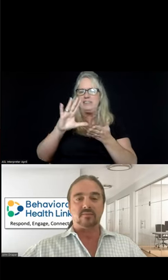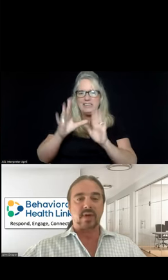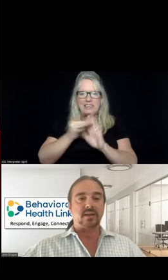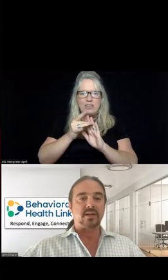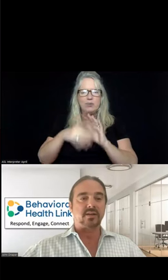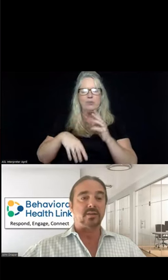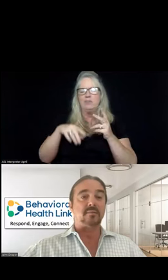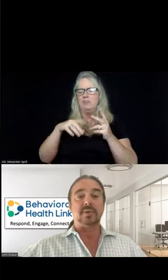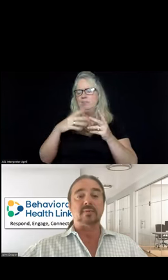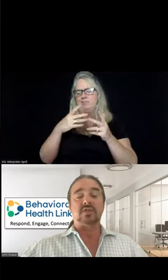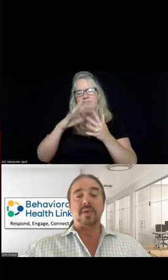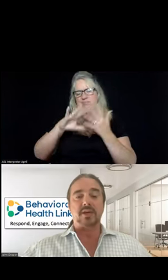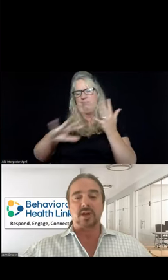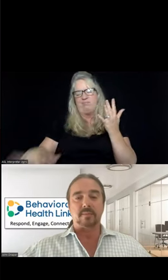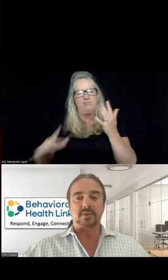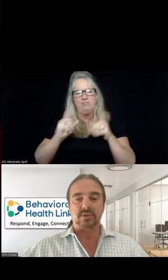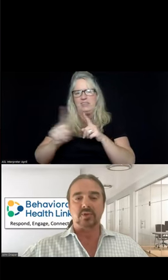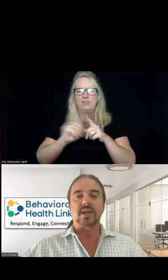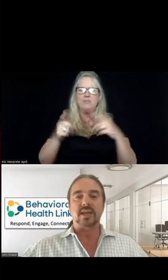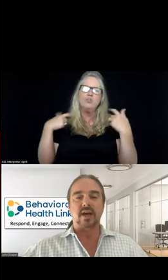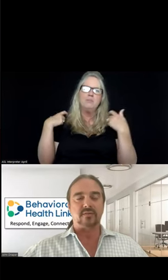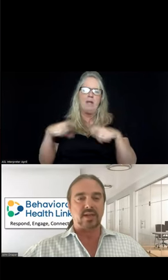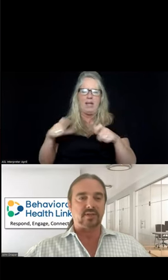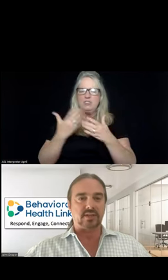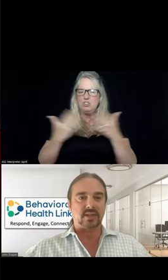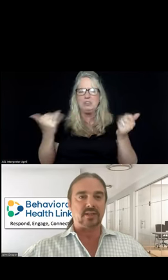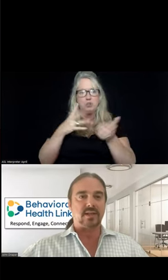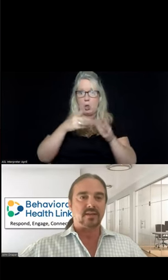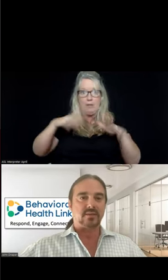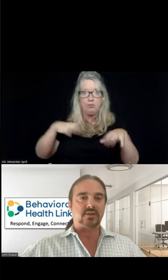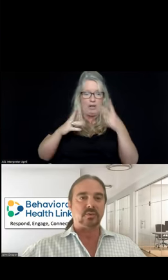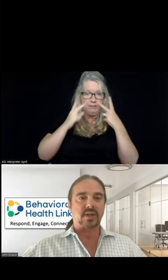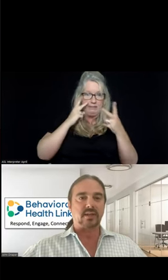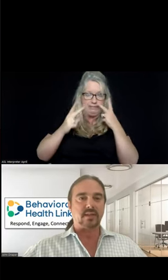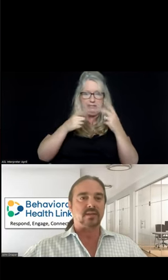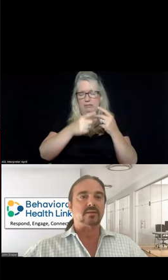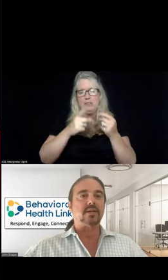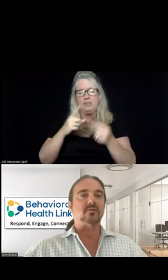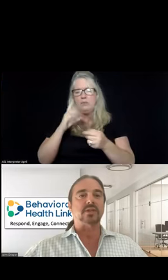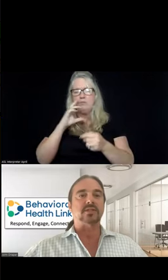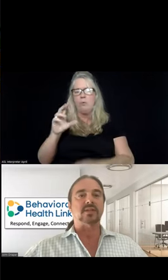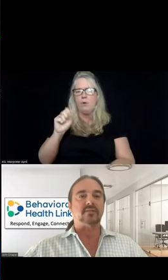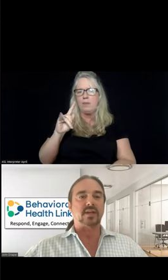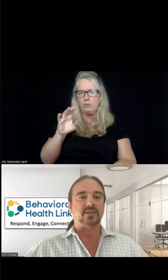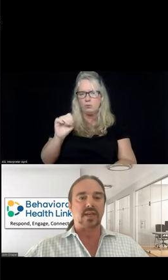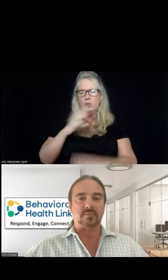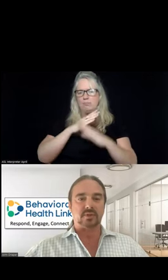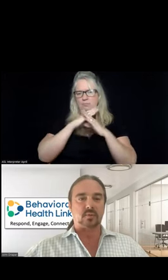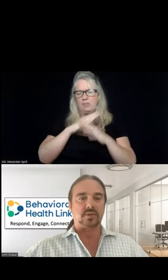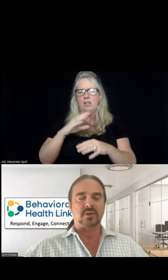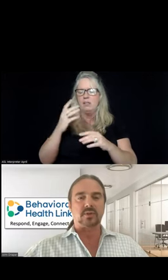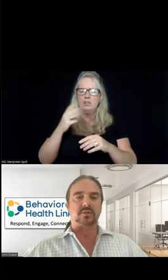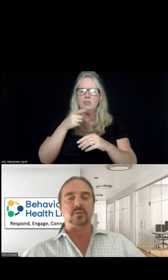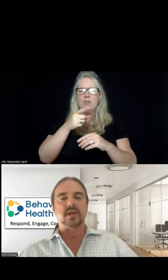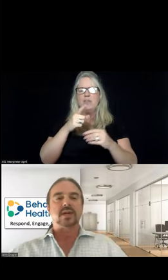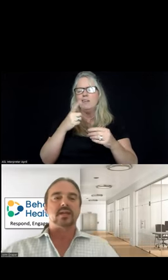We've got a number of Spanish options. So check it out if you haven't seen the Suicide and Crisis Lifeline SAMHSA